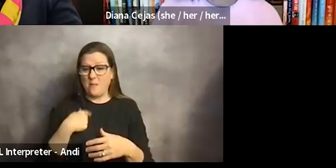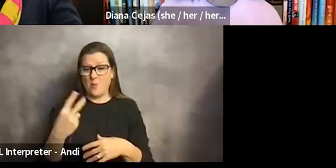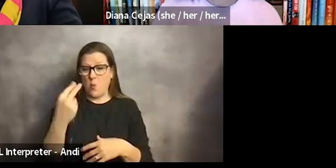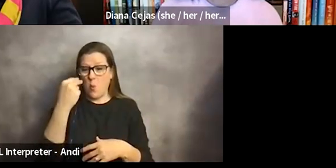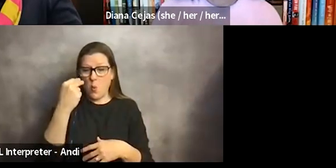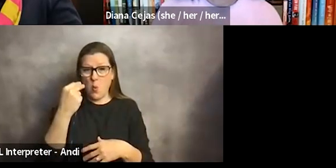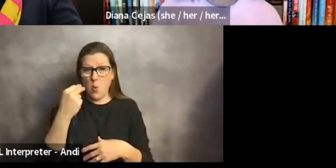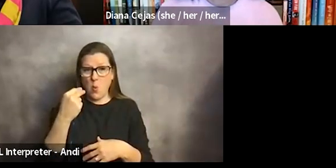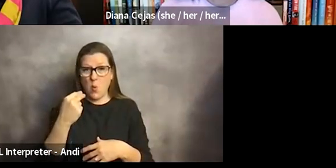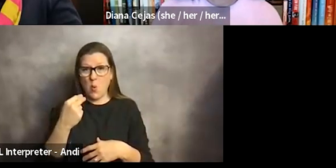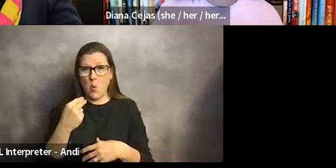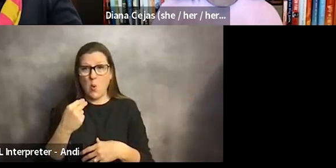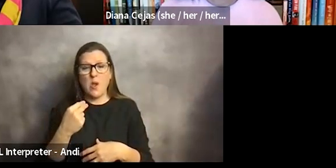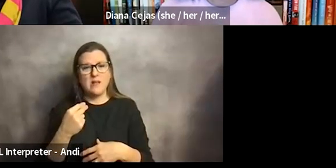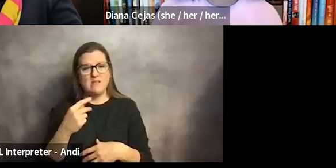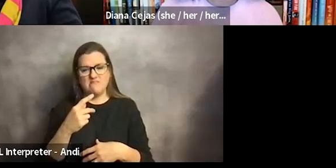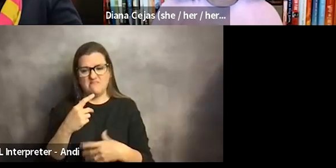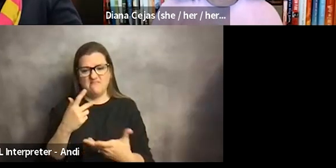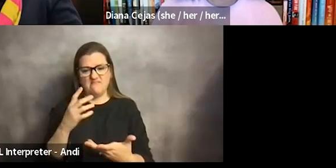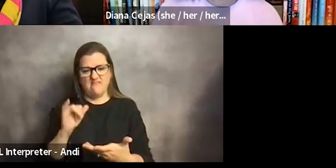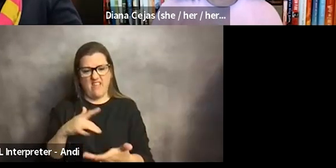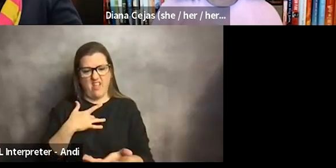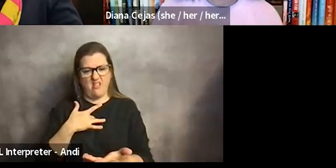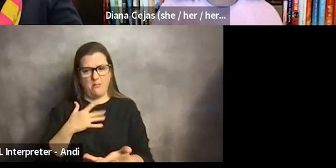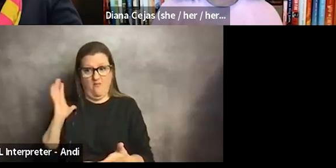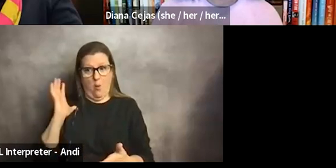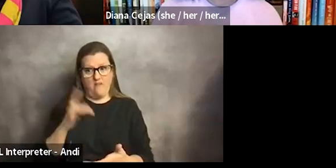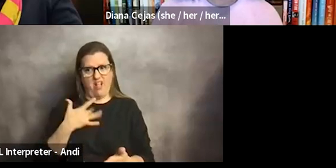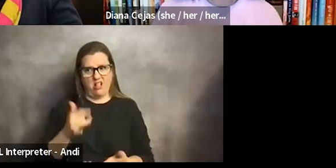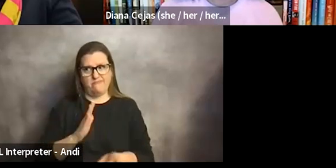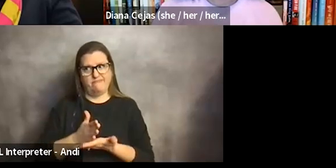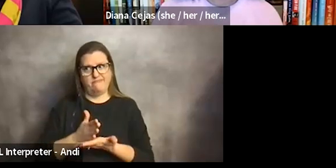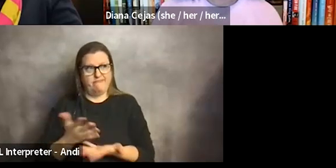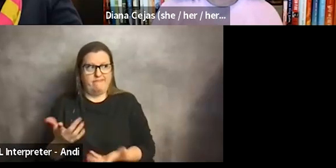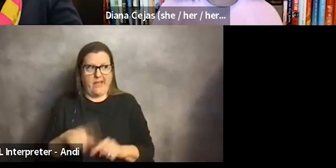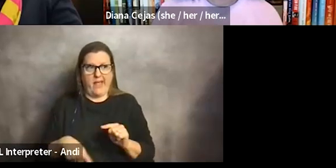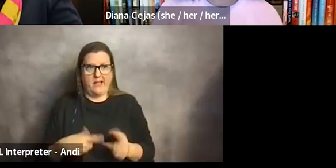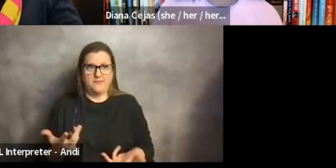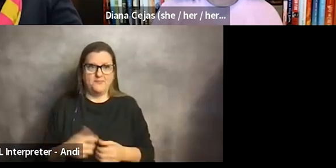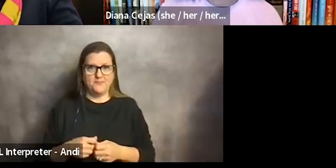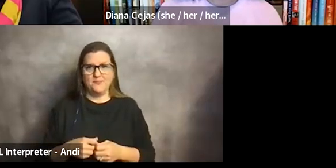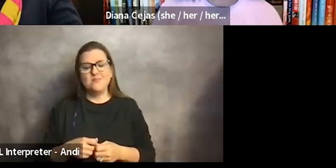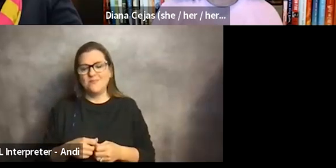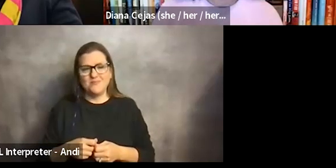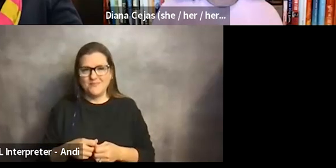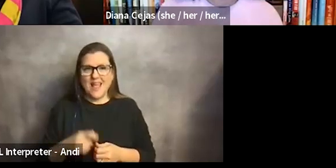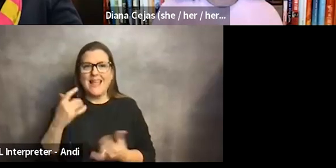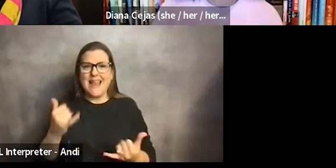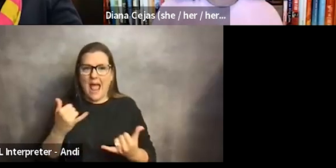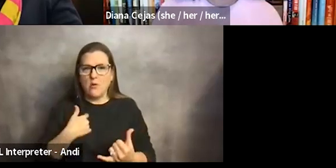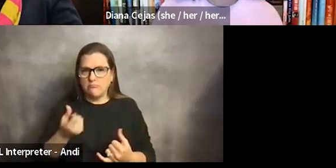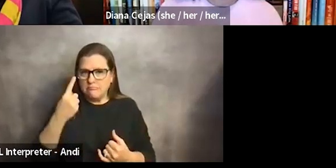stop right there. To me, that's a call to then get more advice and mentorship